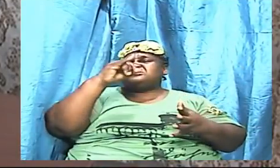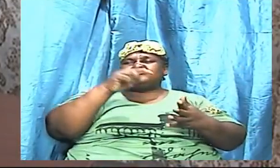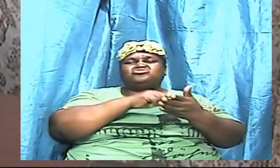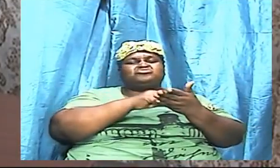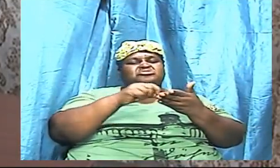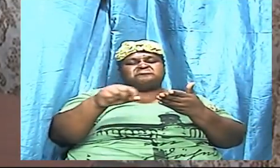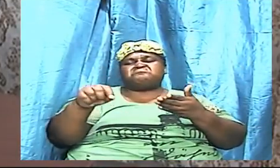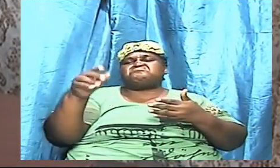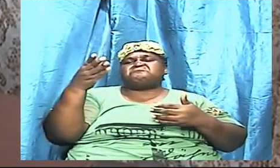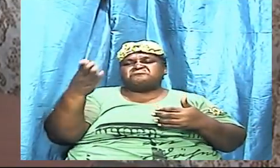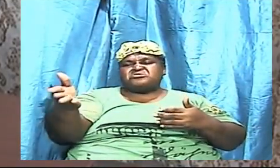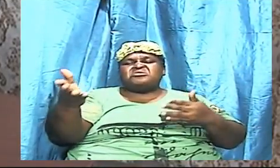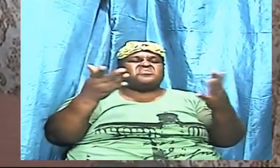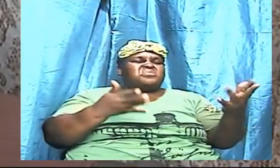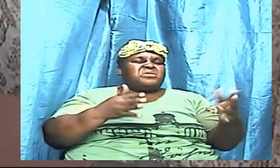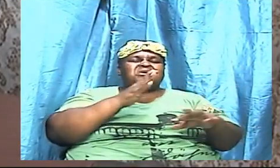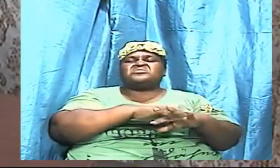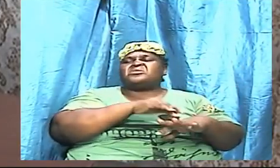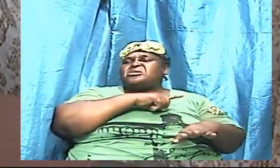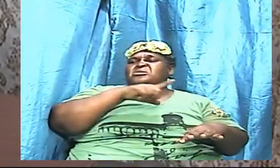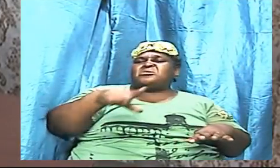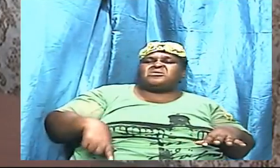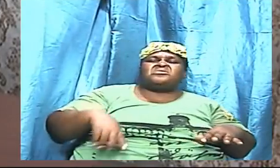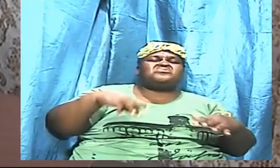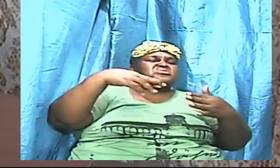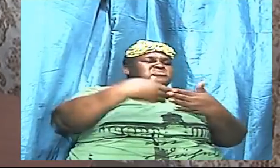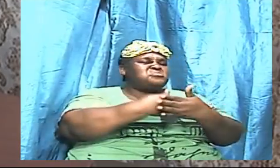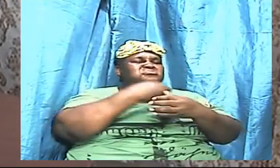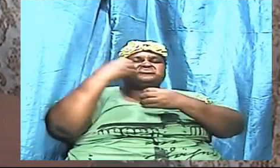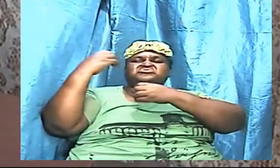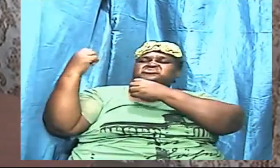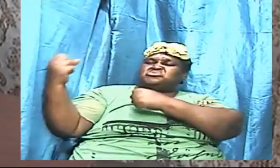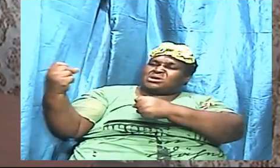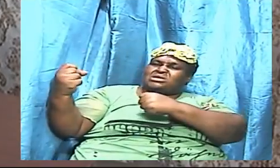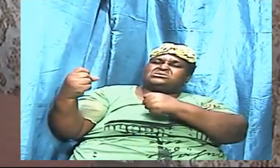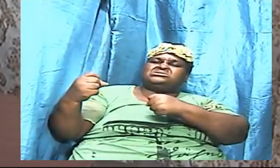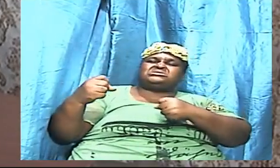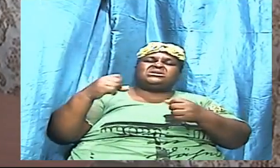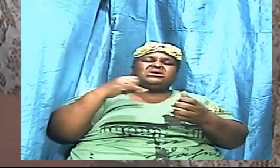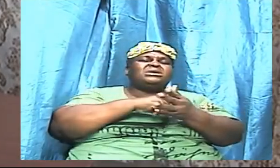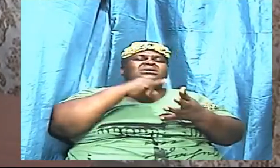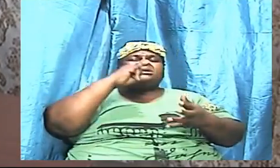they that wait upon the Lord shall renew their strength it is written